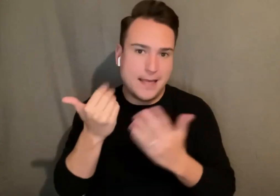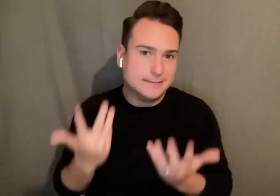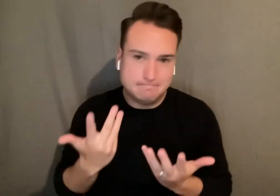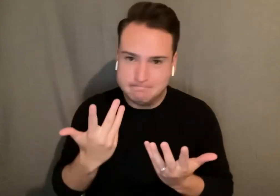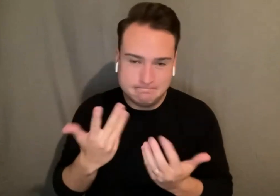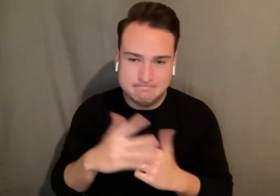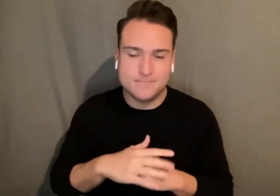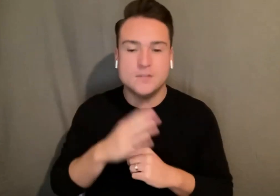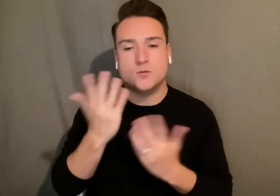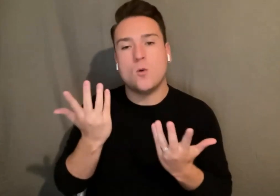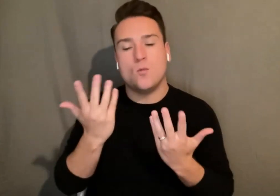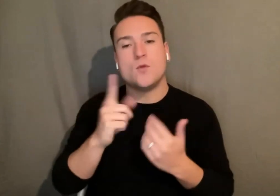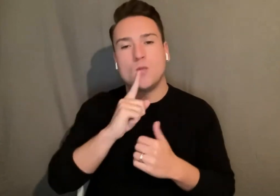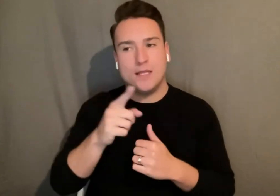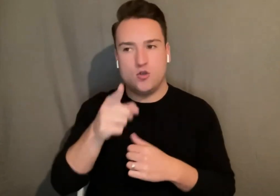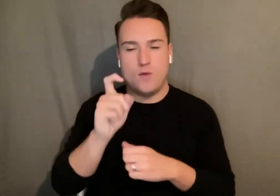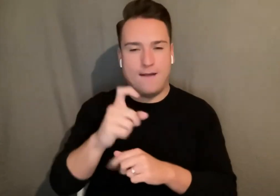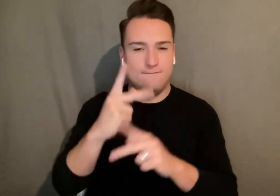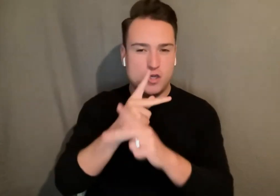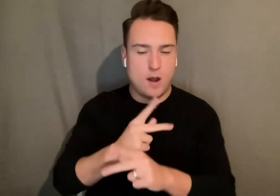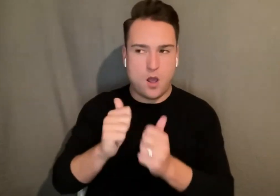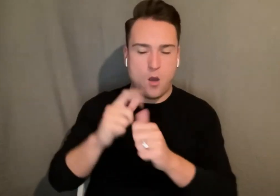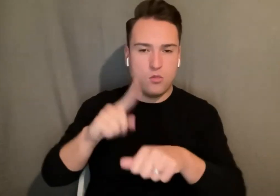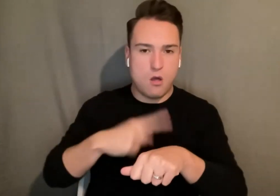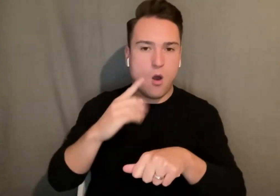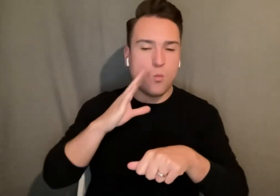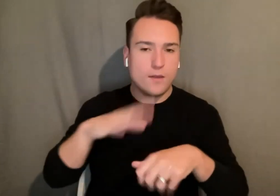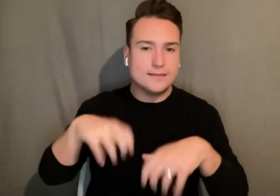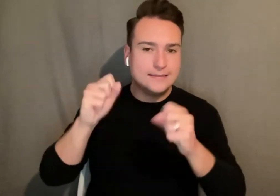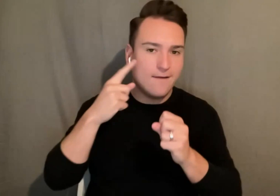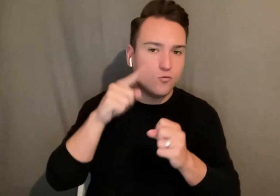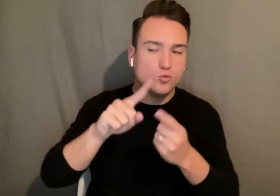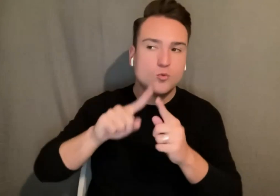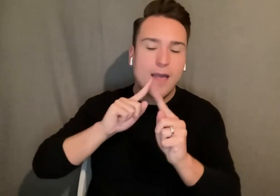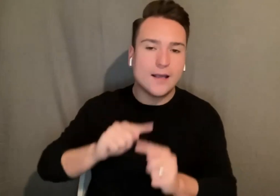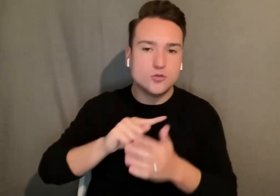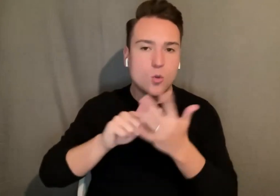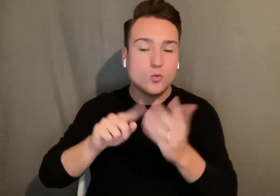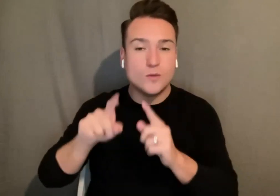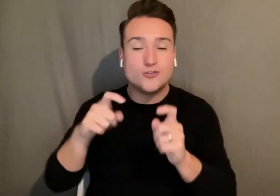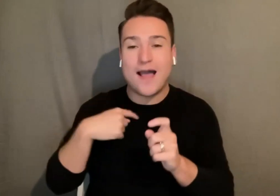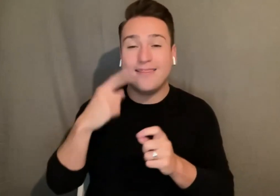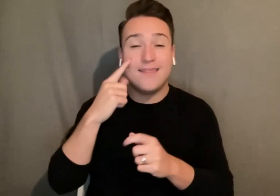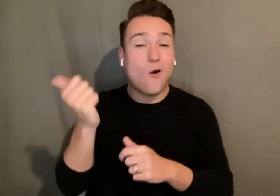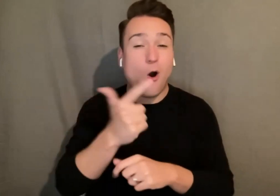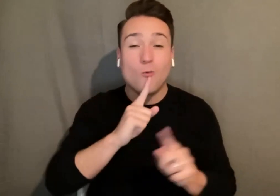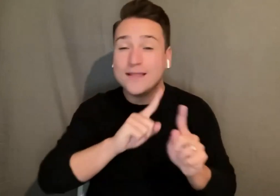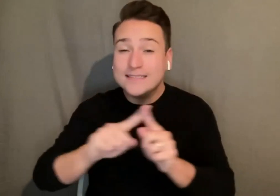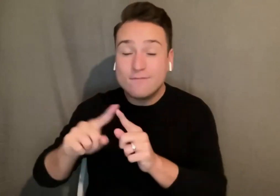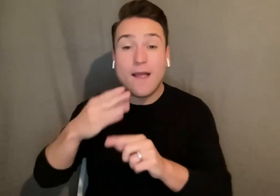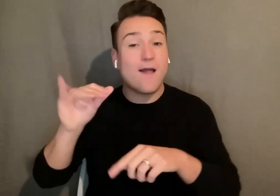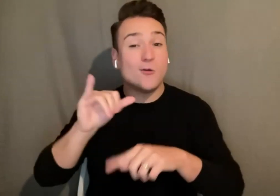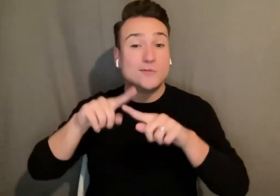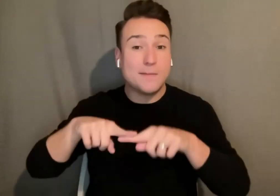so figure out how long it takes for you to answer those questions I think everyone is really different and it also depends on the